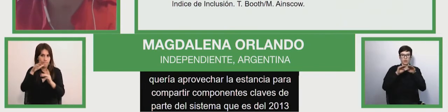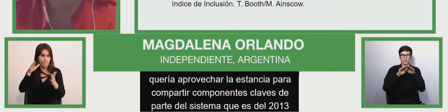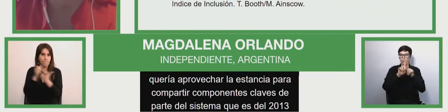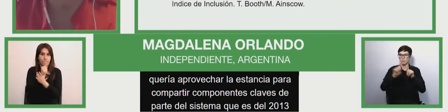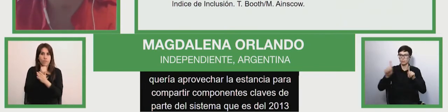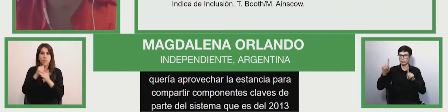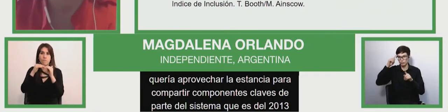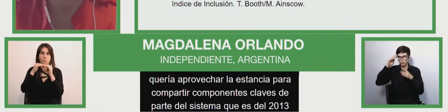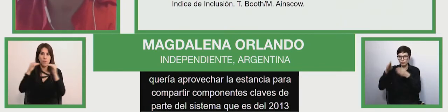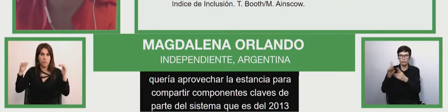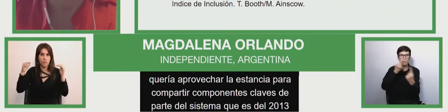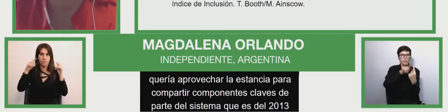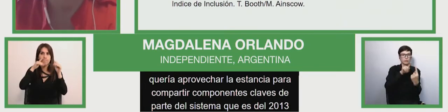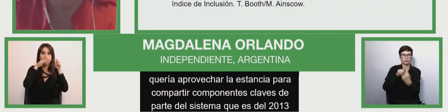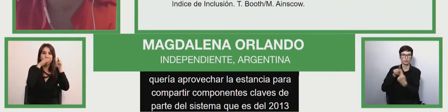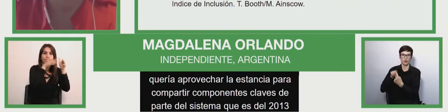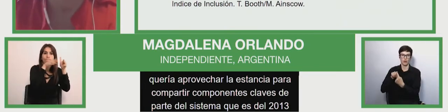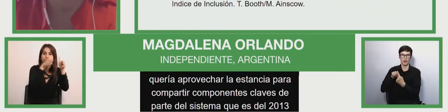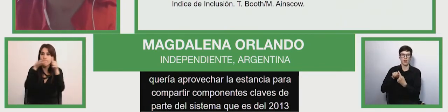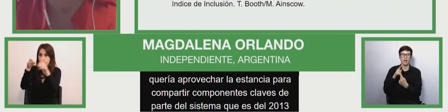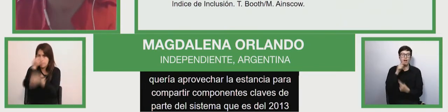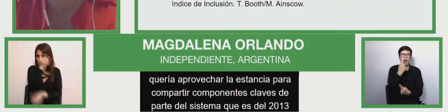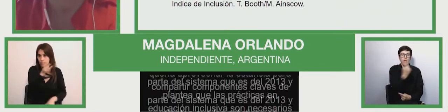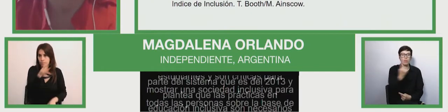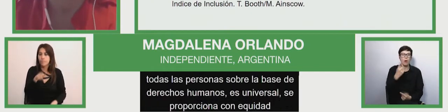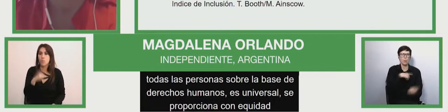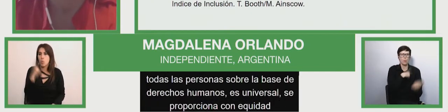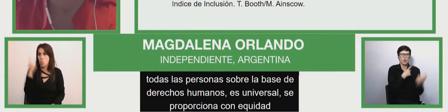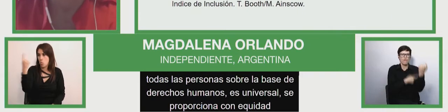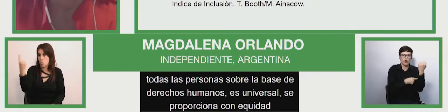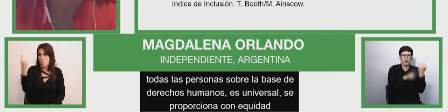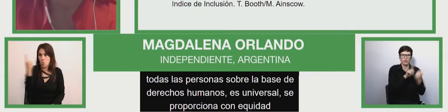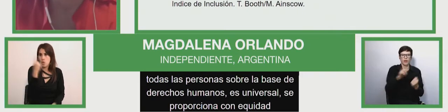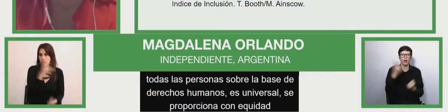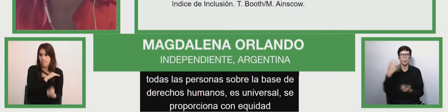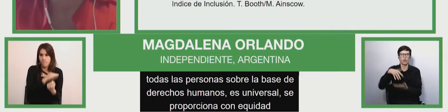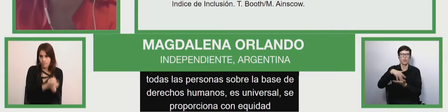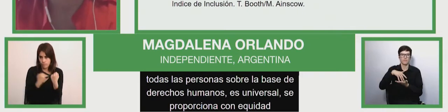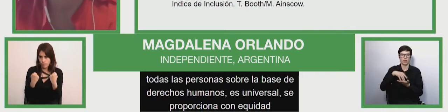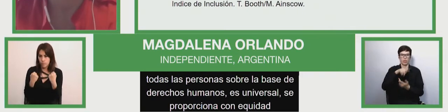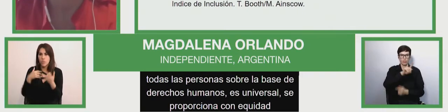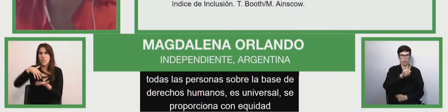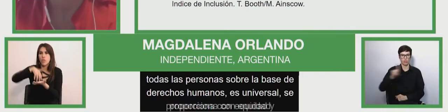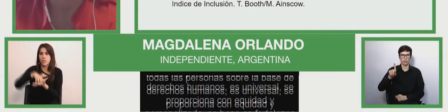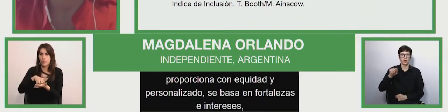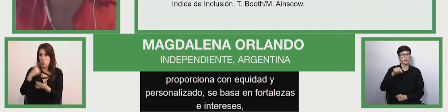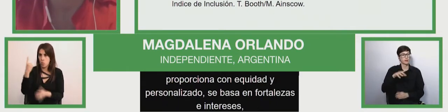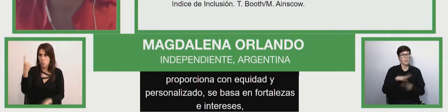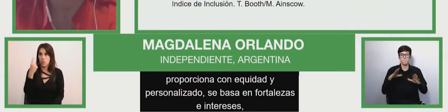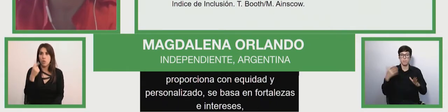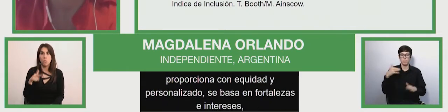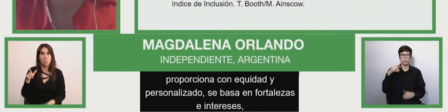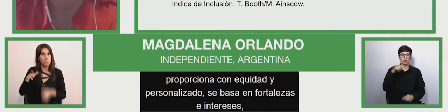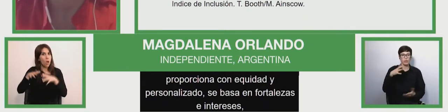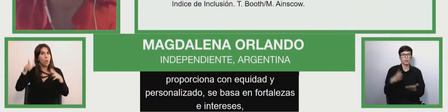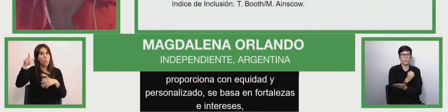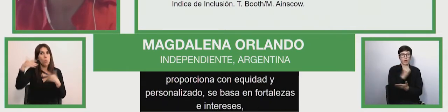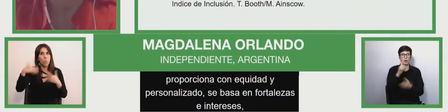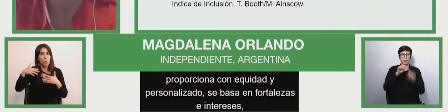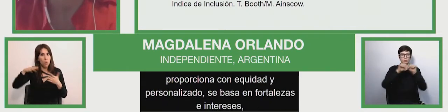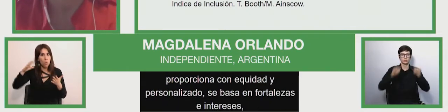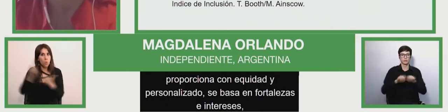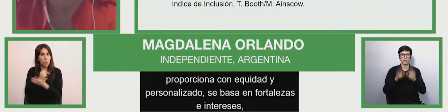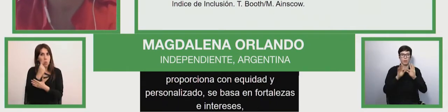based on interest and strengths the key element to support an inclusive system is to